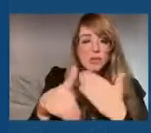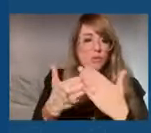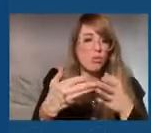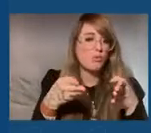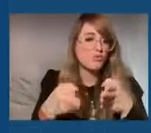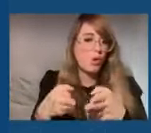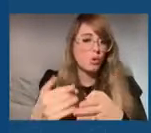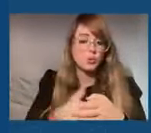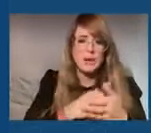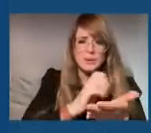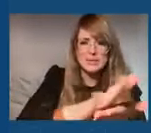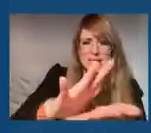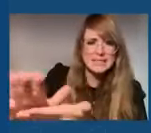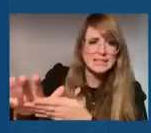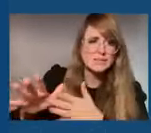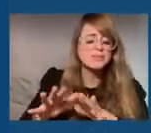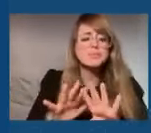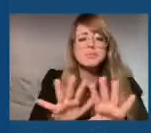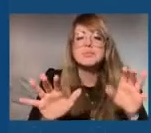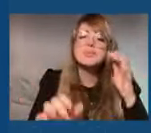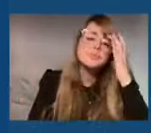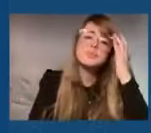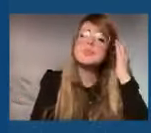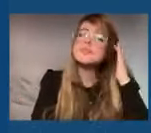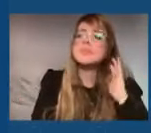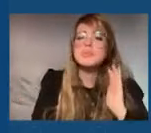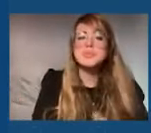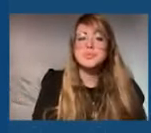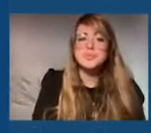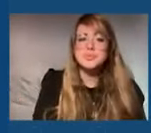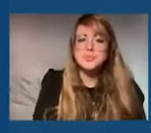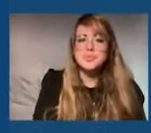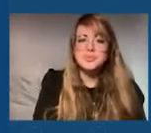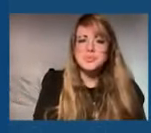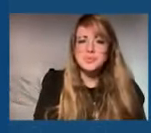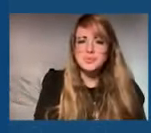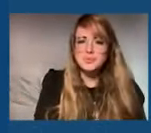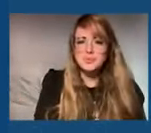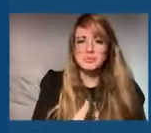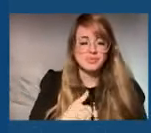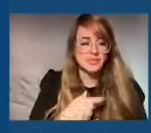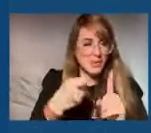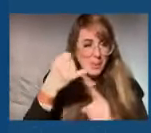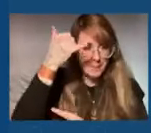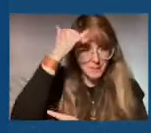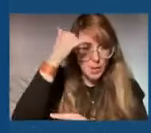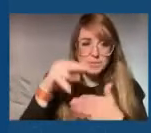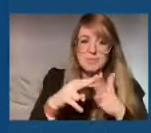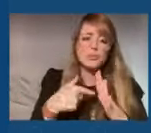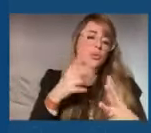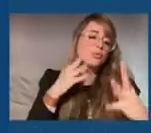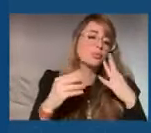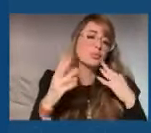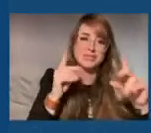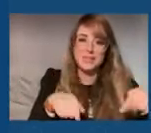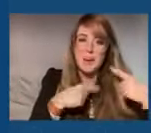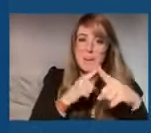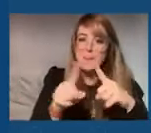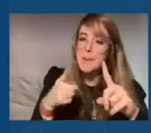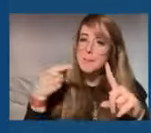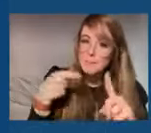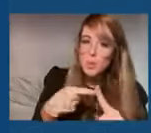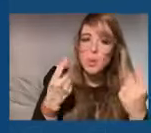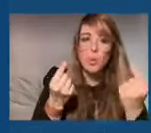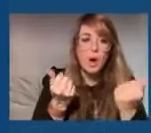Marie-Therese Dominguez. So, as someone from Buffalo, I'm not a stranger to this. Upstate, we're not, it's no stranger, we're not a stranger to this. But it's all about repositioning